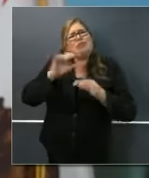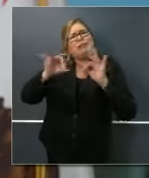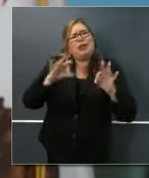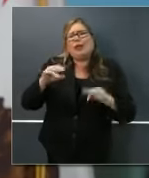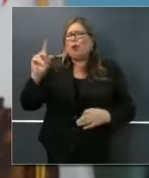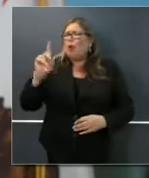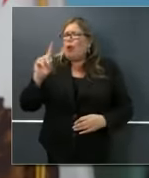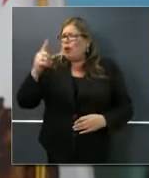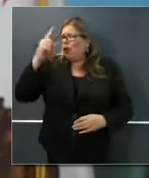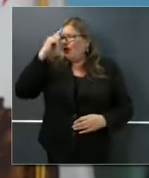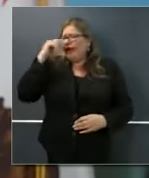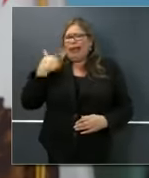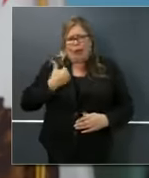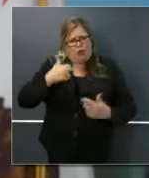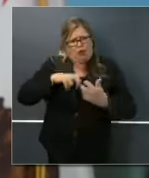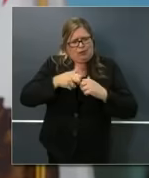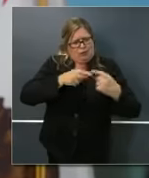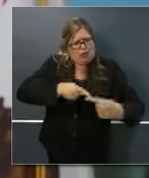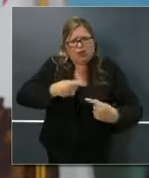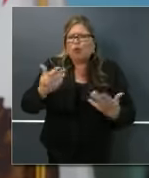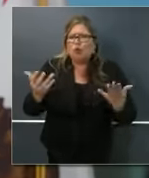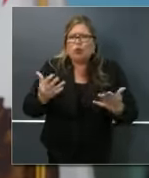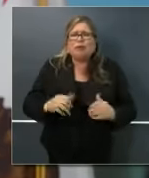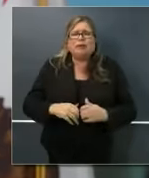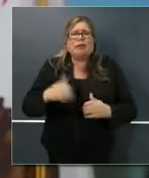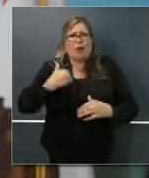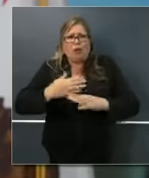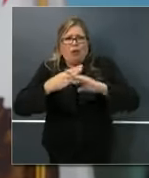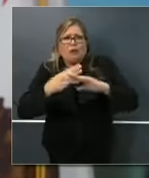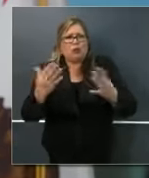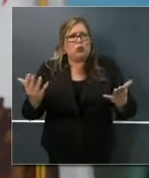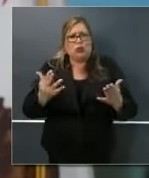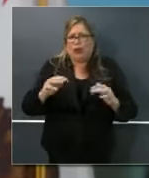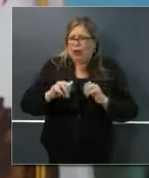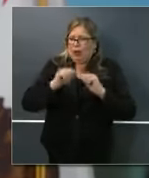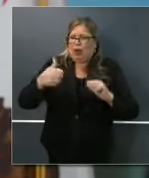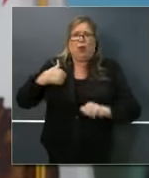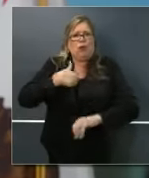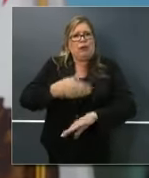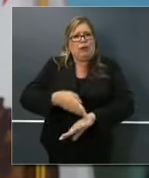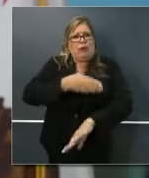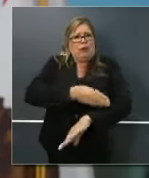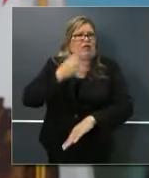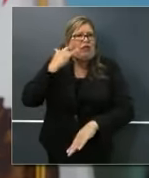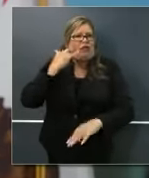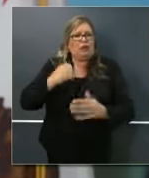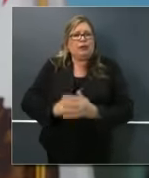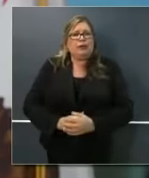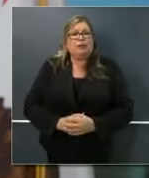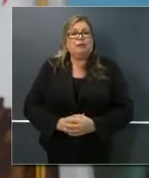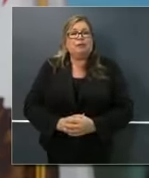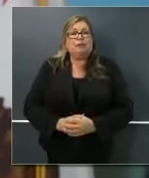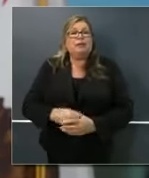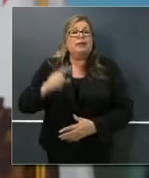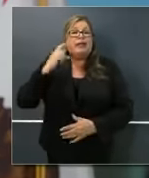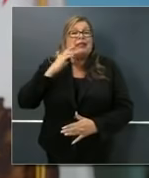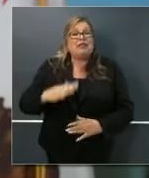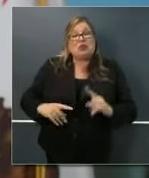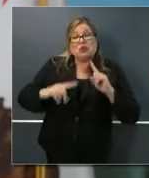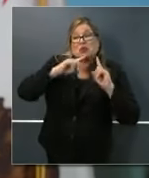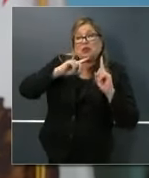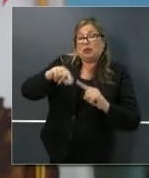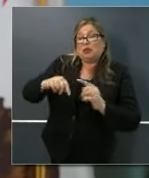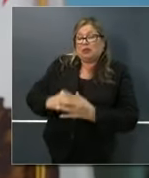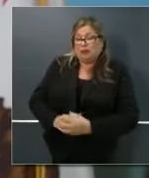better. Yeah, think primarily this has been a mantra of ours and we've said it on, I think yesterday, day before, last week,